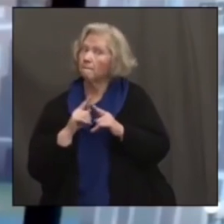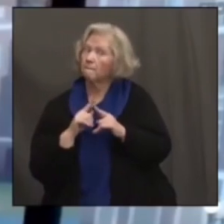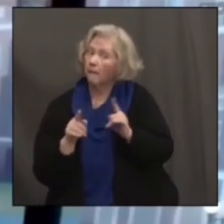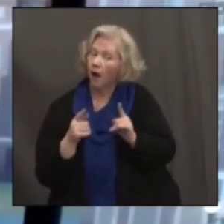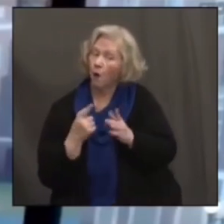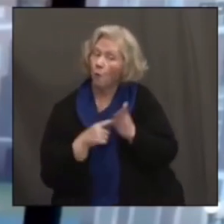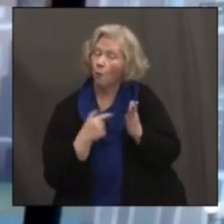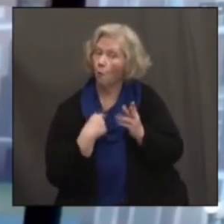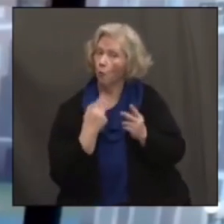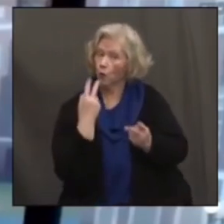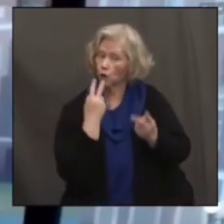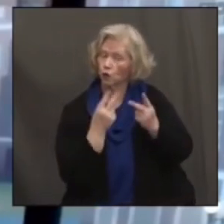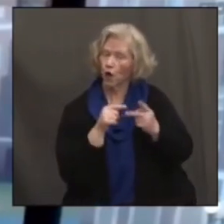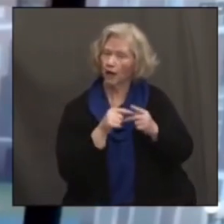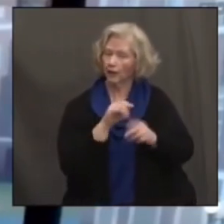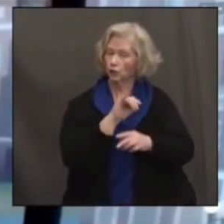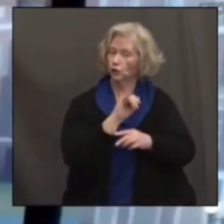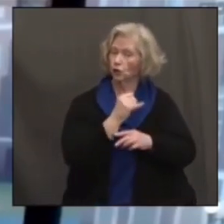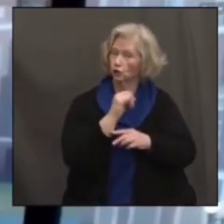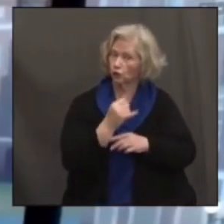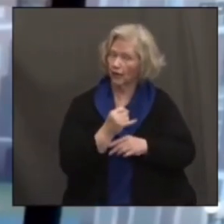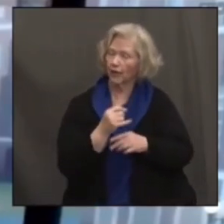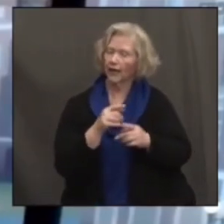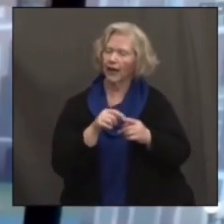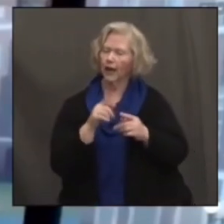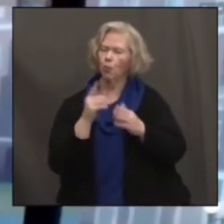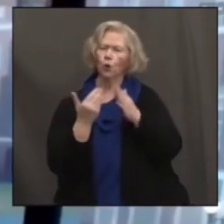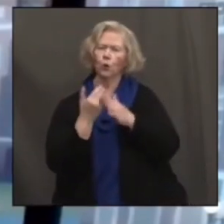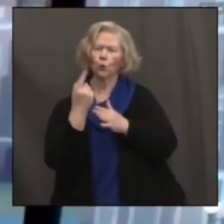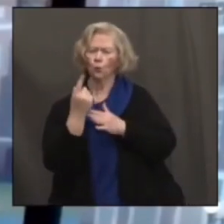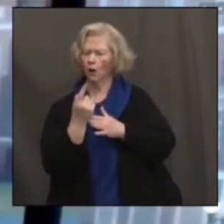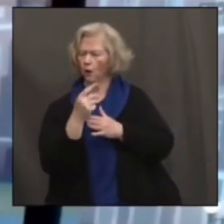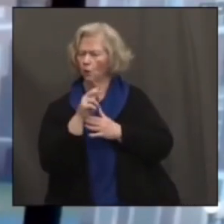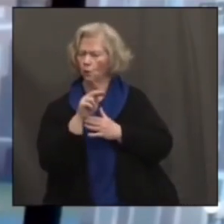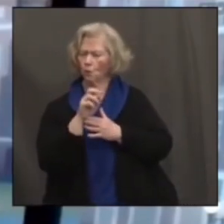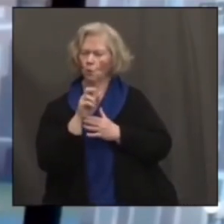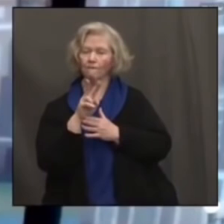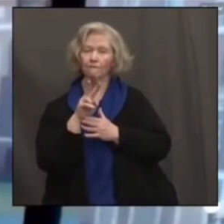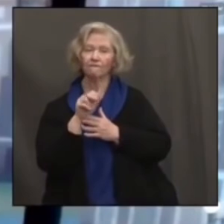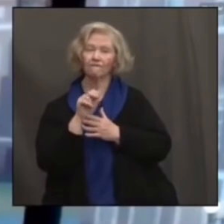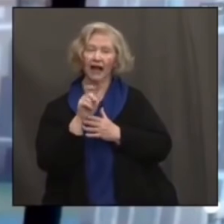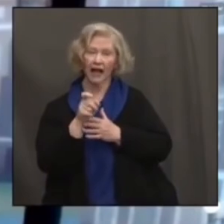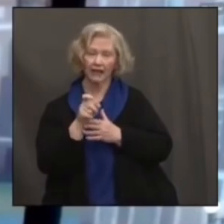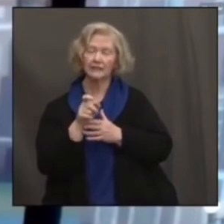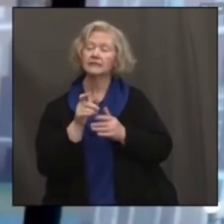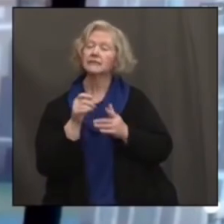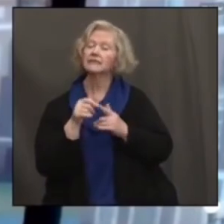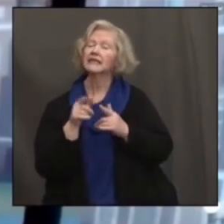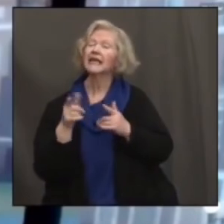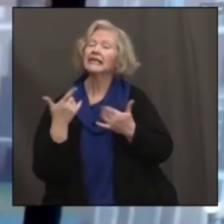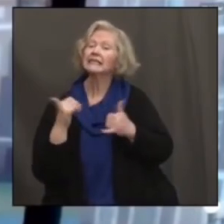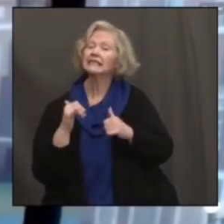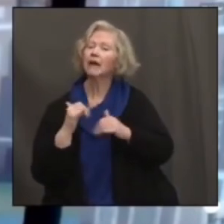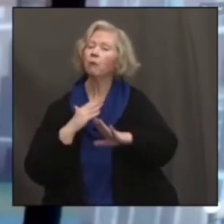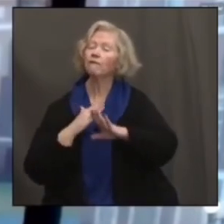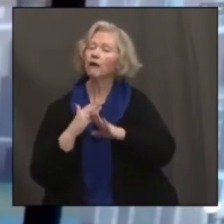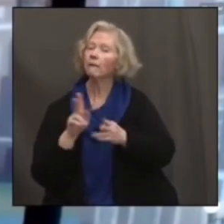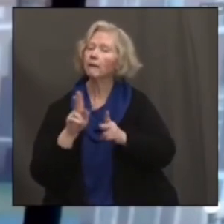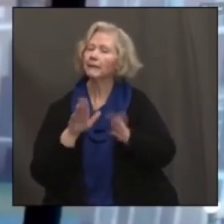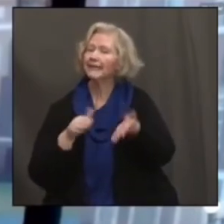J and J trial. And this is the new Novavax trial that they actually prevented hospitalizations and deaths.